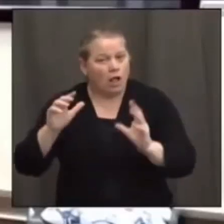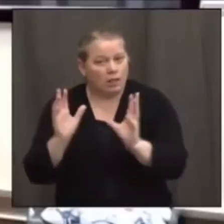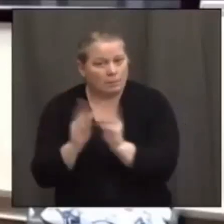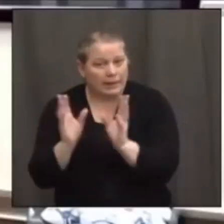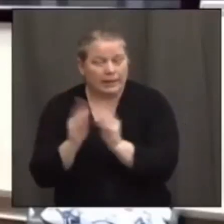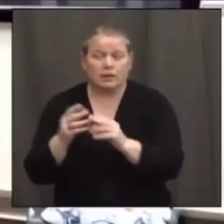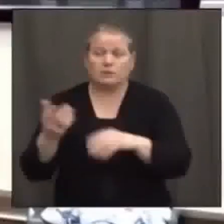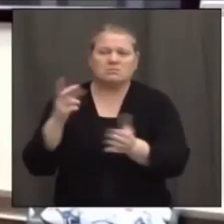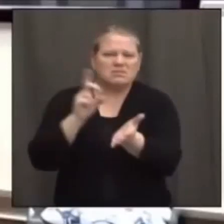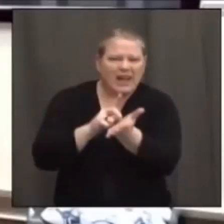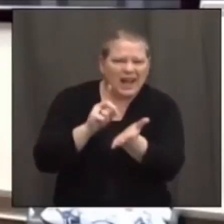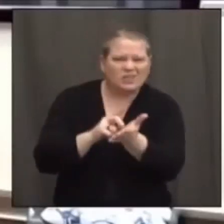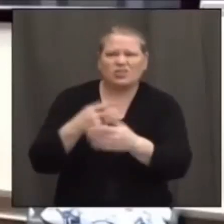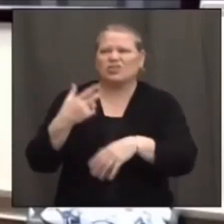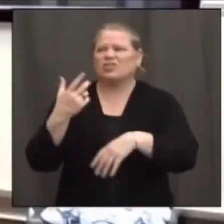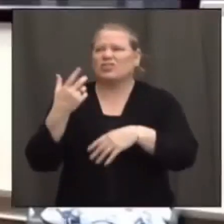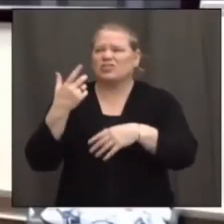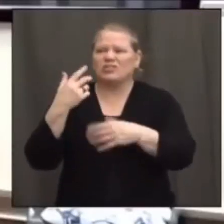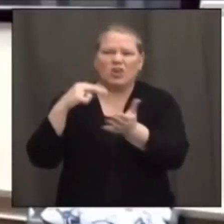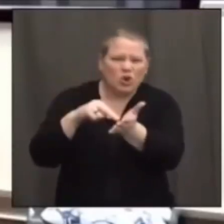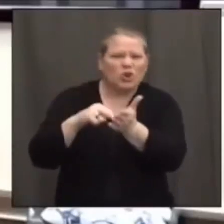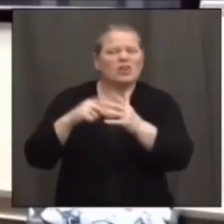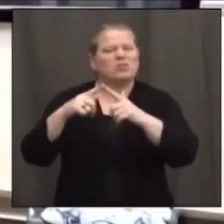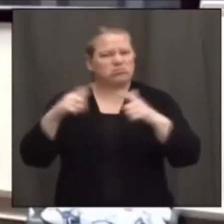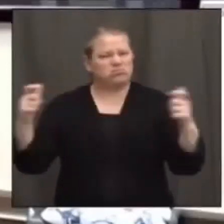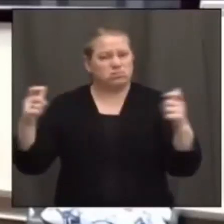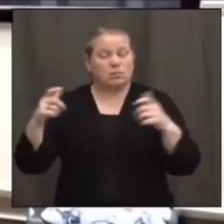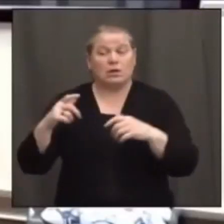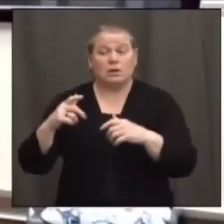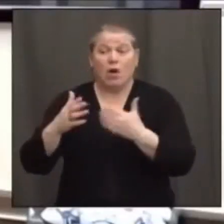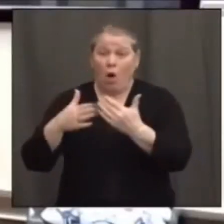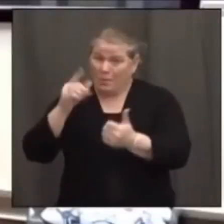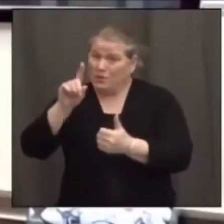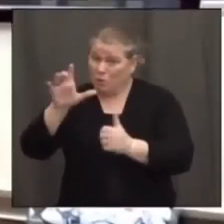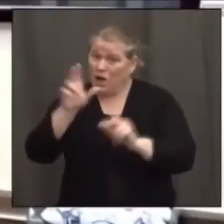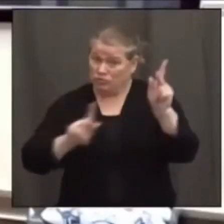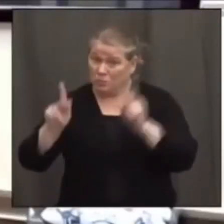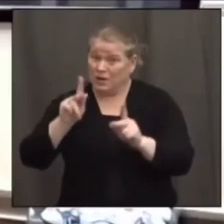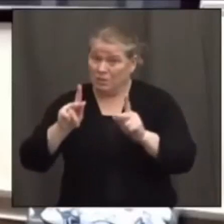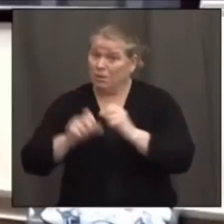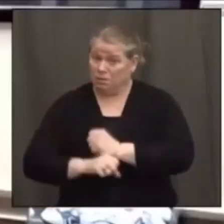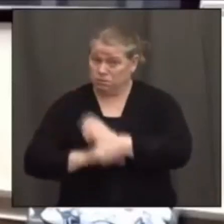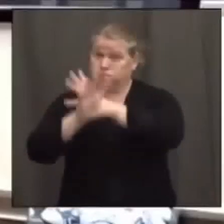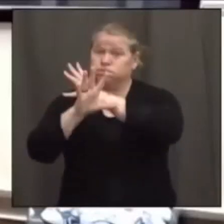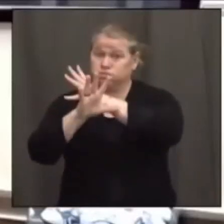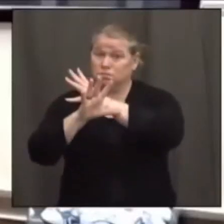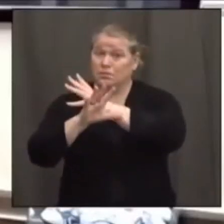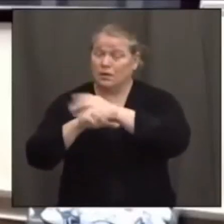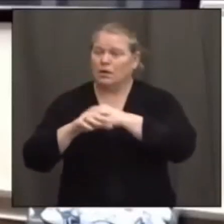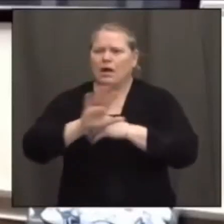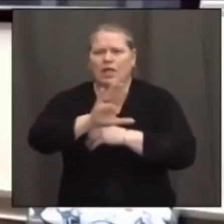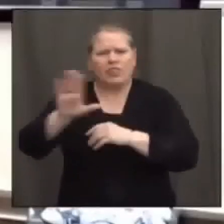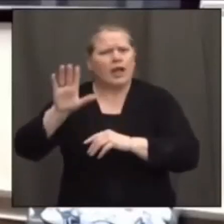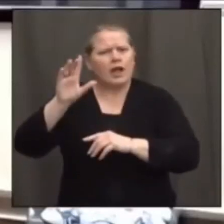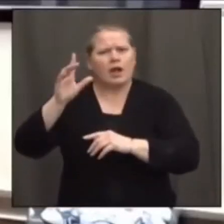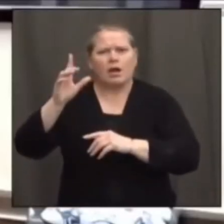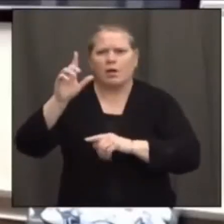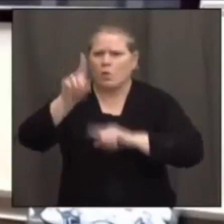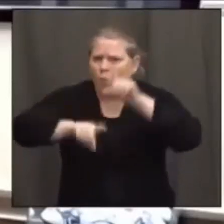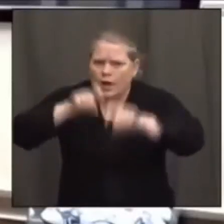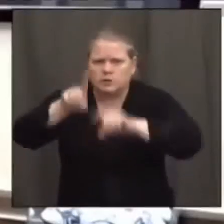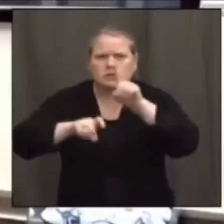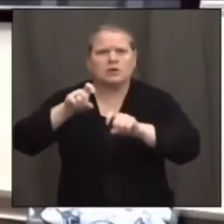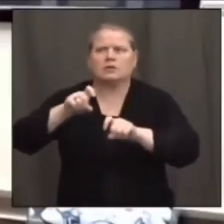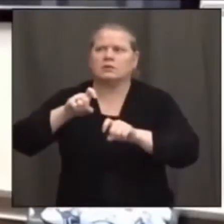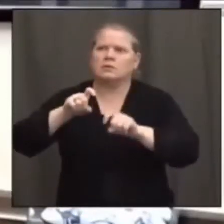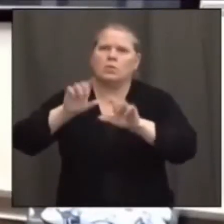well attended. There was almost 100 people that attended that, and the questions they asked were incredible. And I'm going